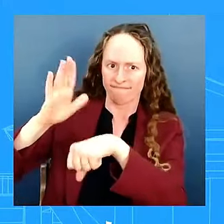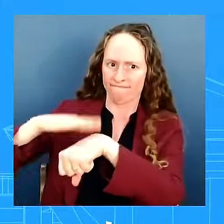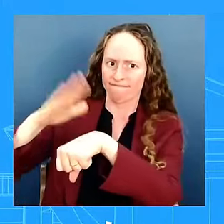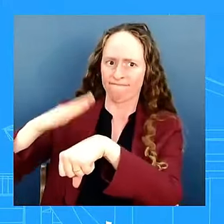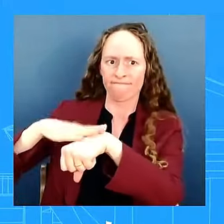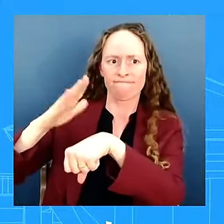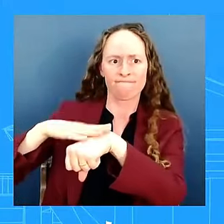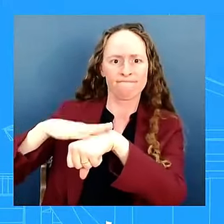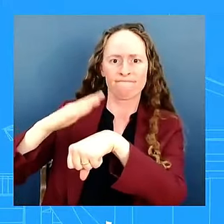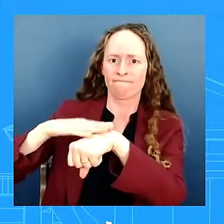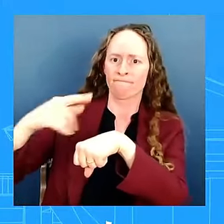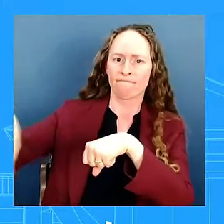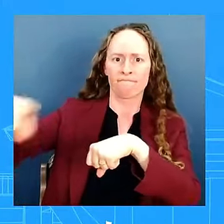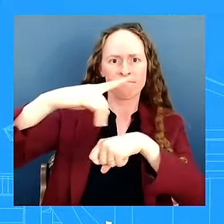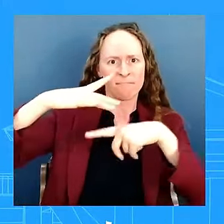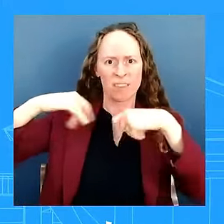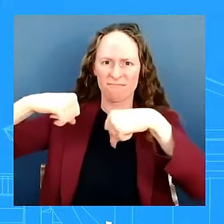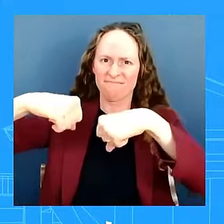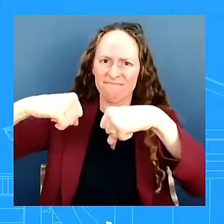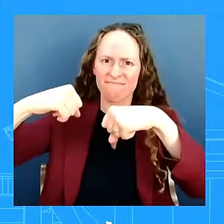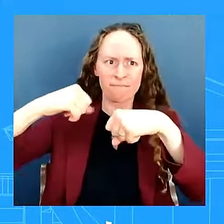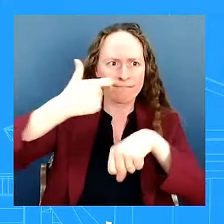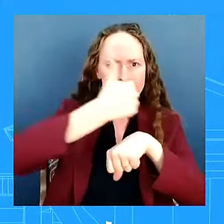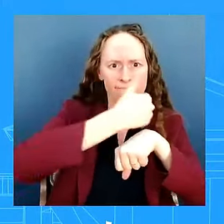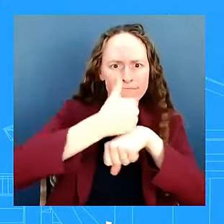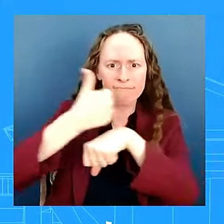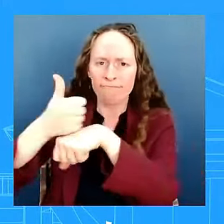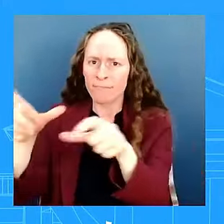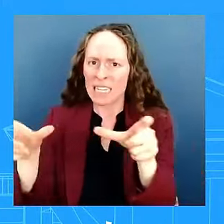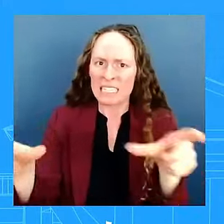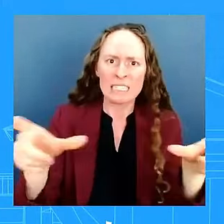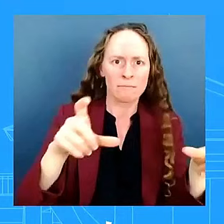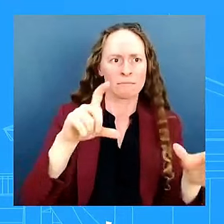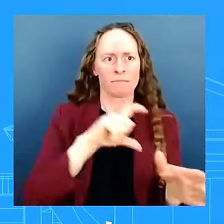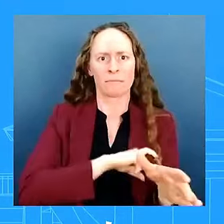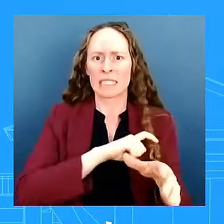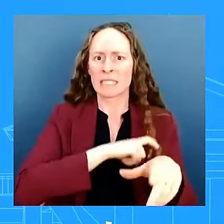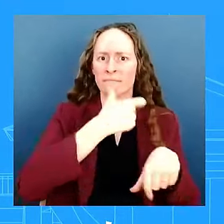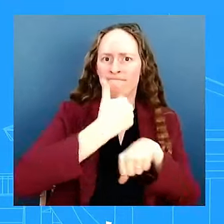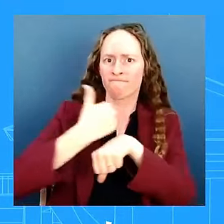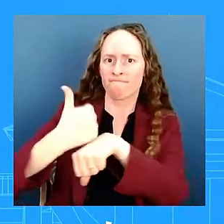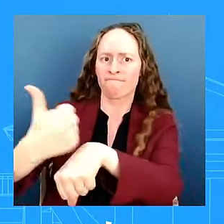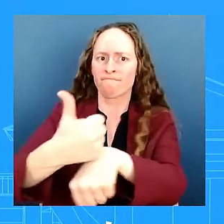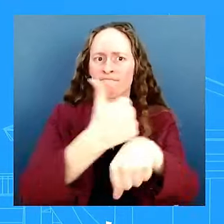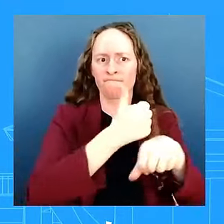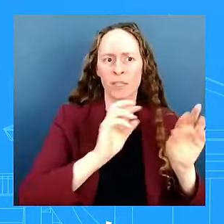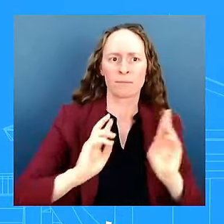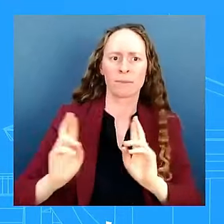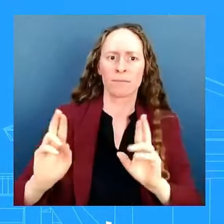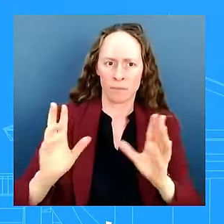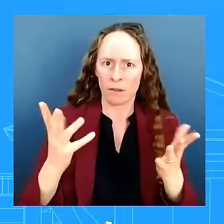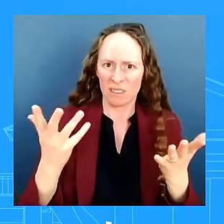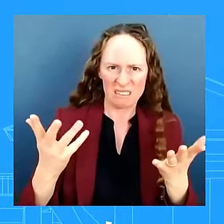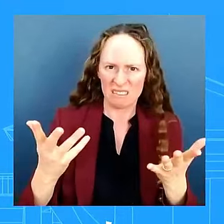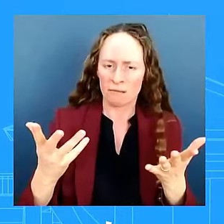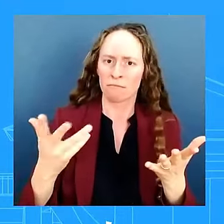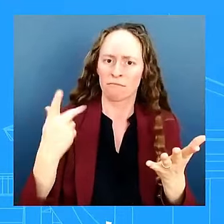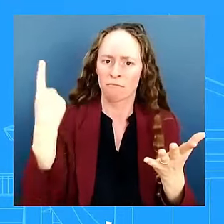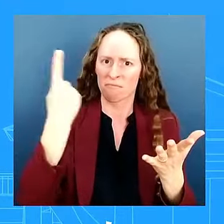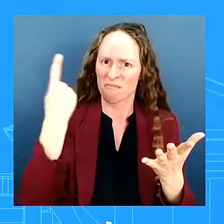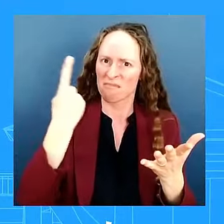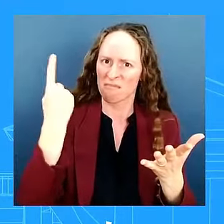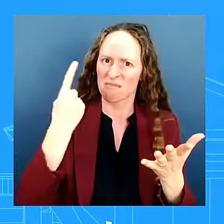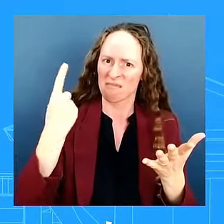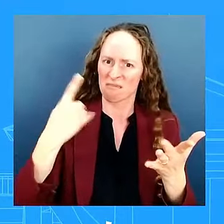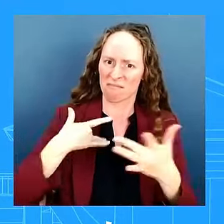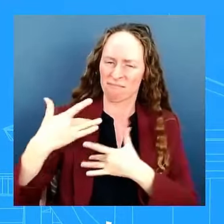the president give many speeches talking very passionately about what happened on january 6th uh back in 2021 but what does it say